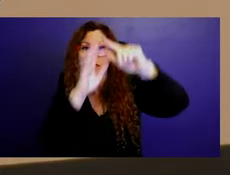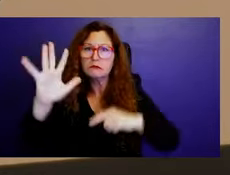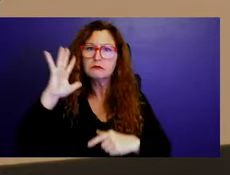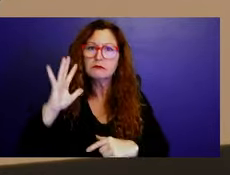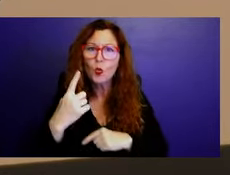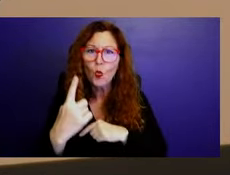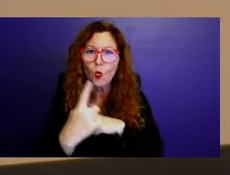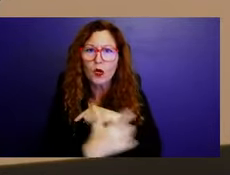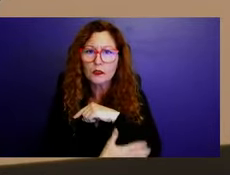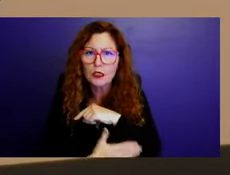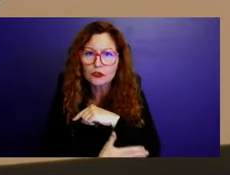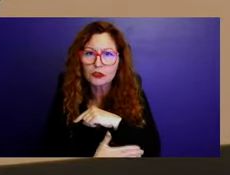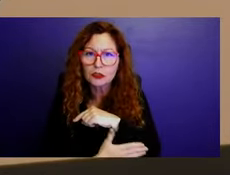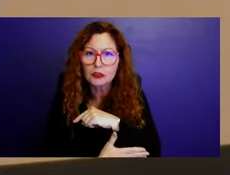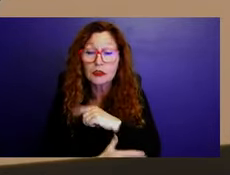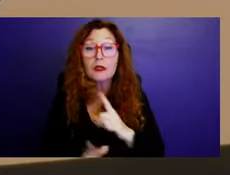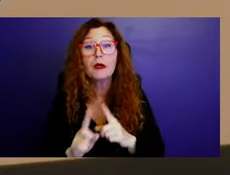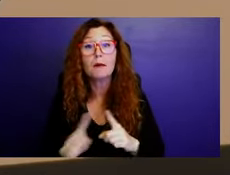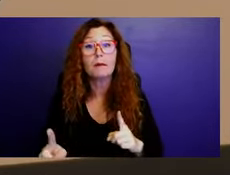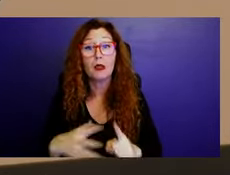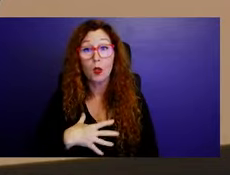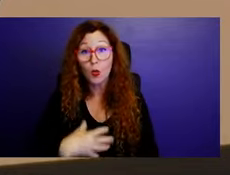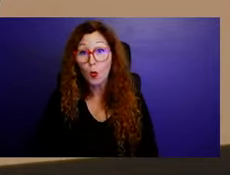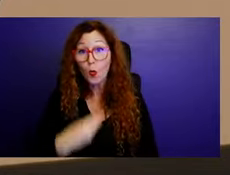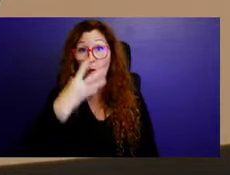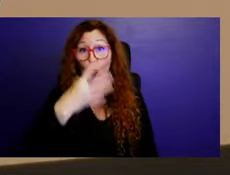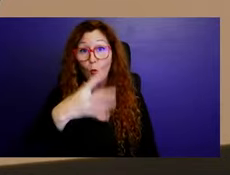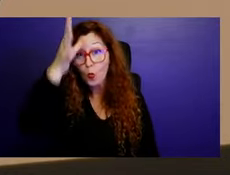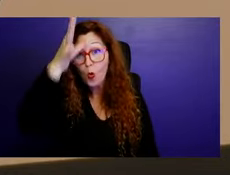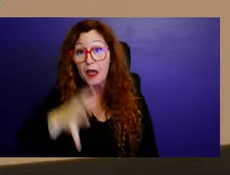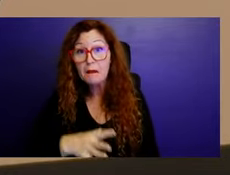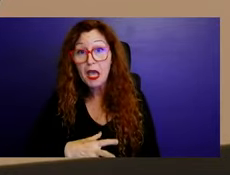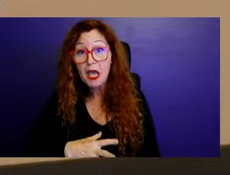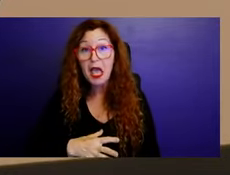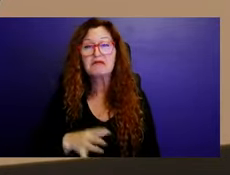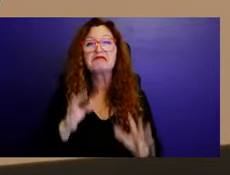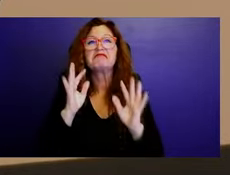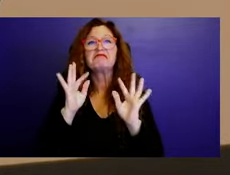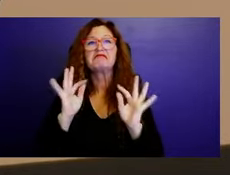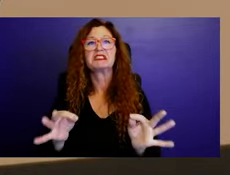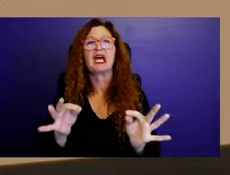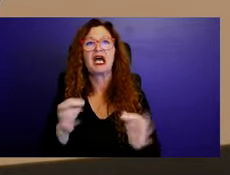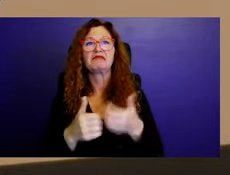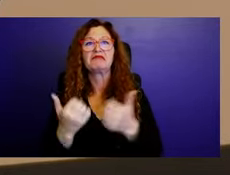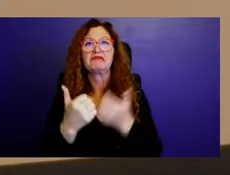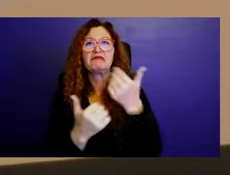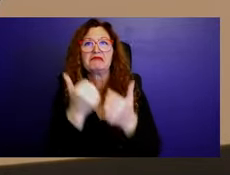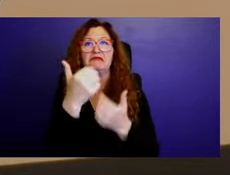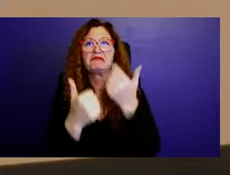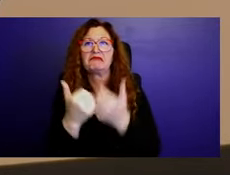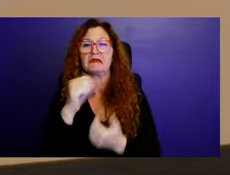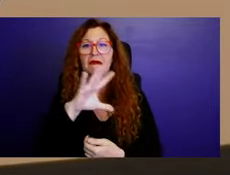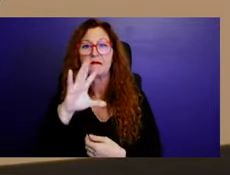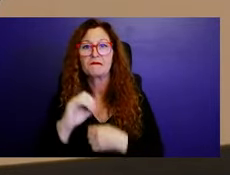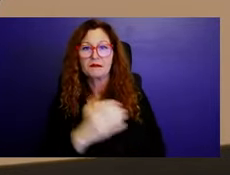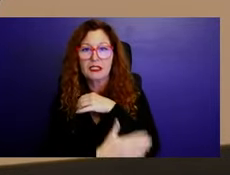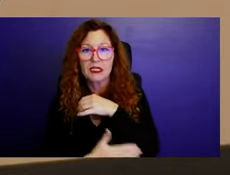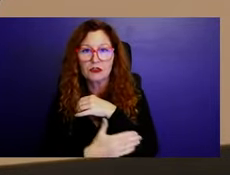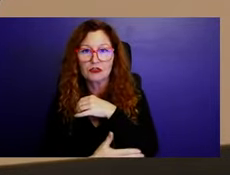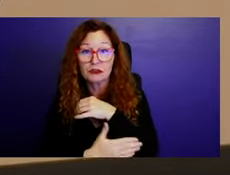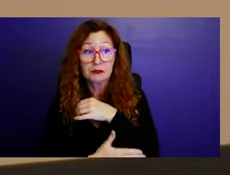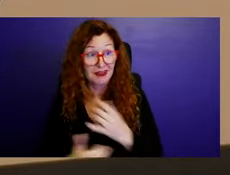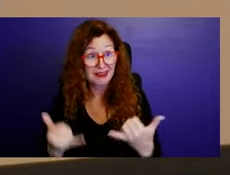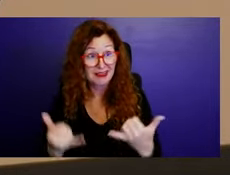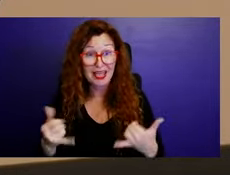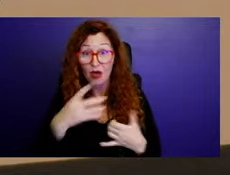infinite wisdom of stupidity divided it into 50 countries. Now we have immigration problem from hell. So maybe we should stop and think,